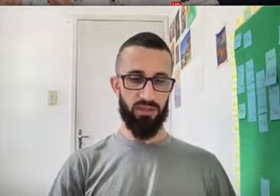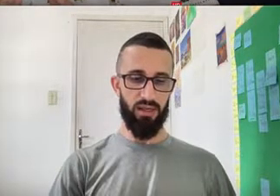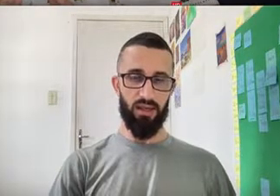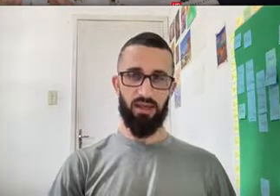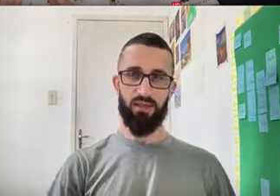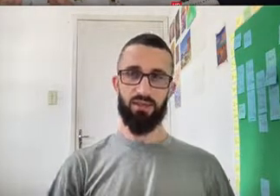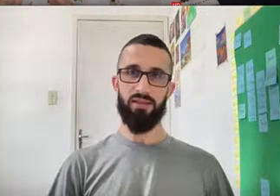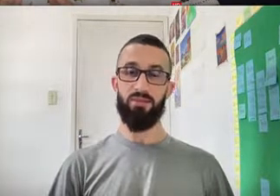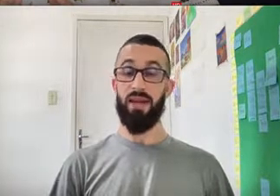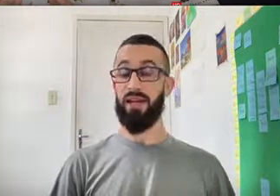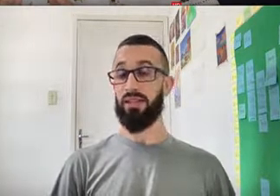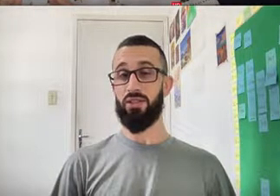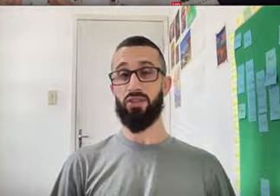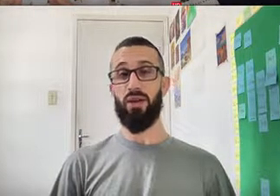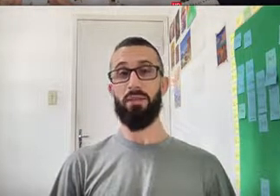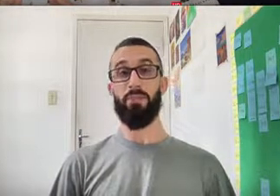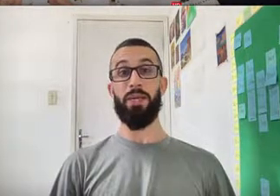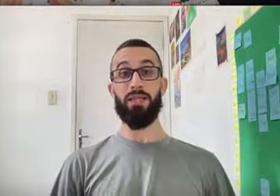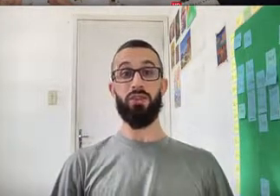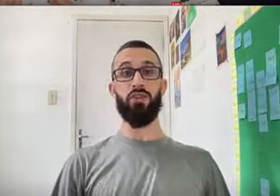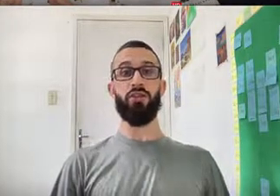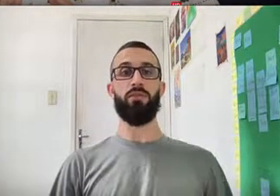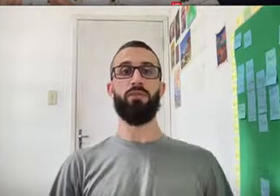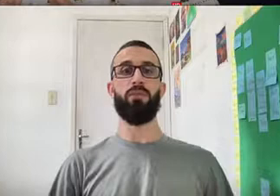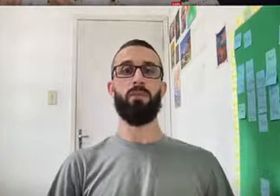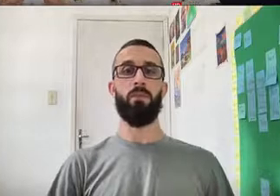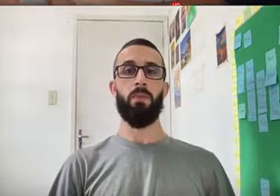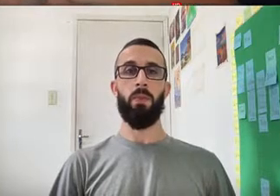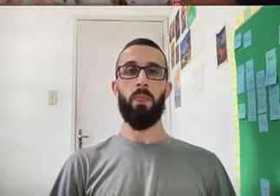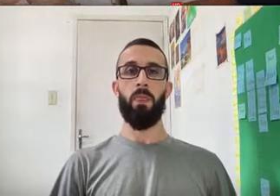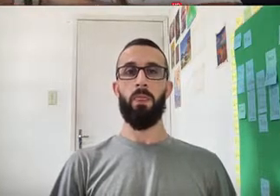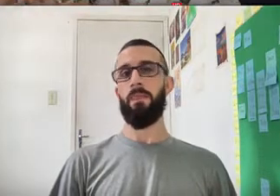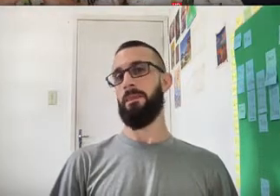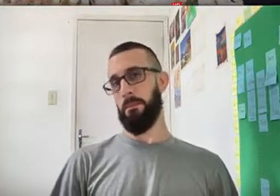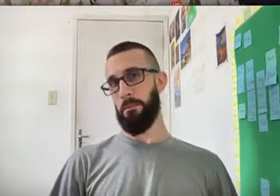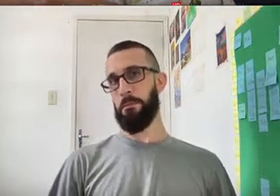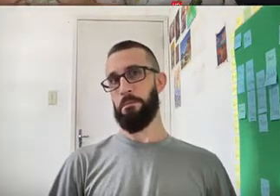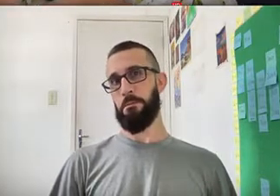To Manage To Administ But